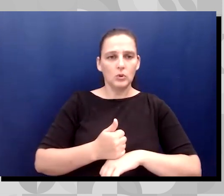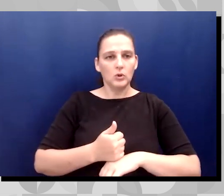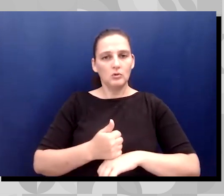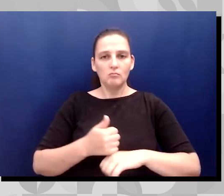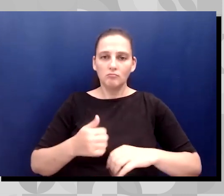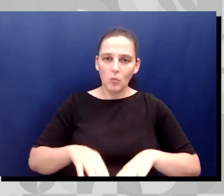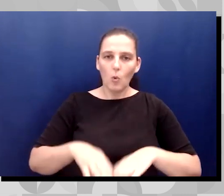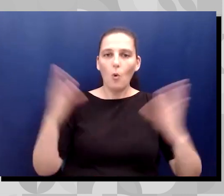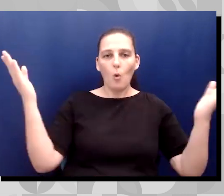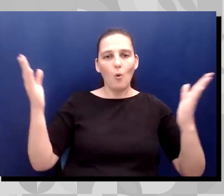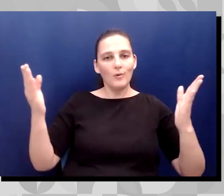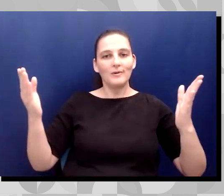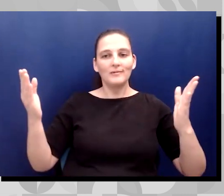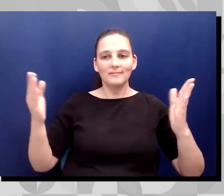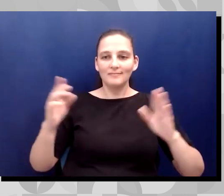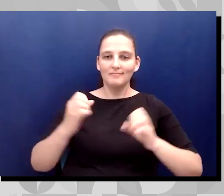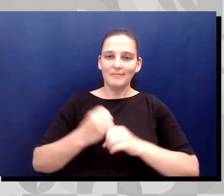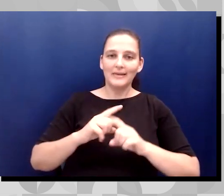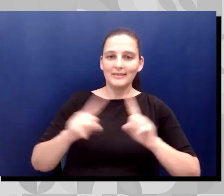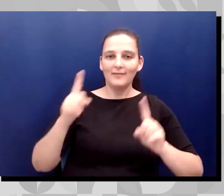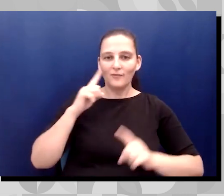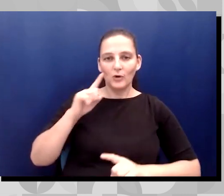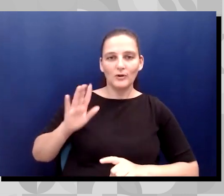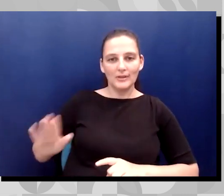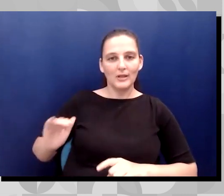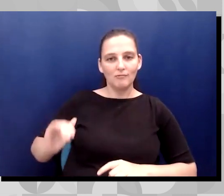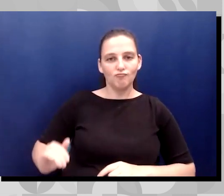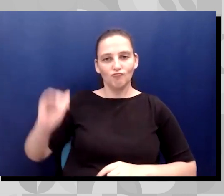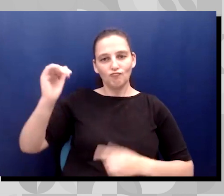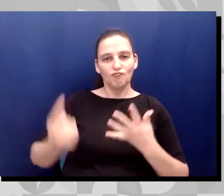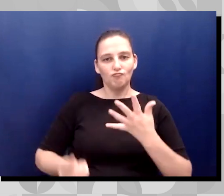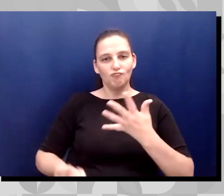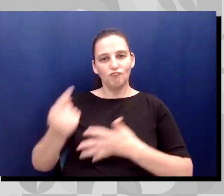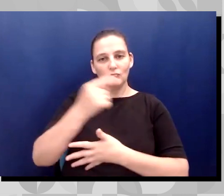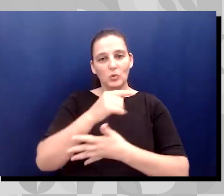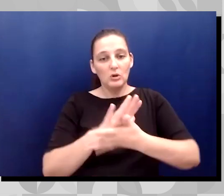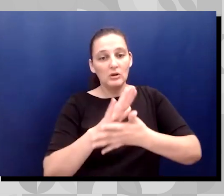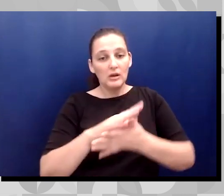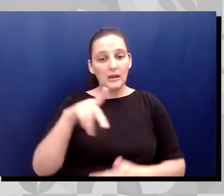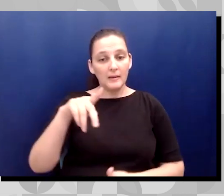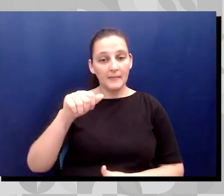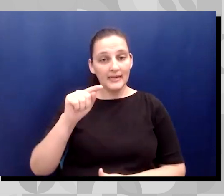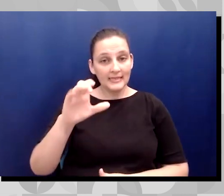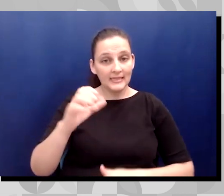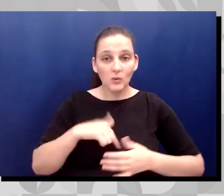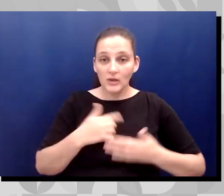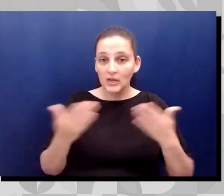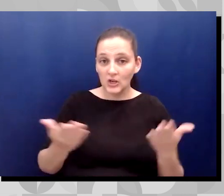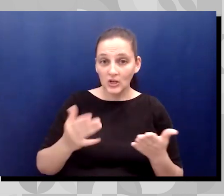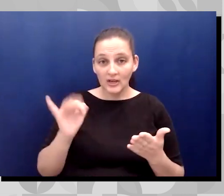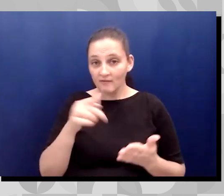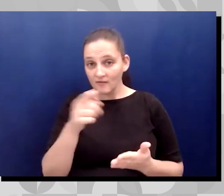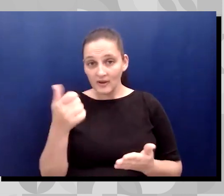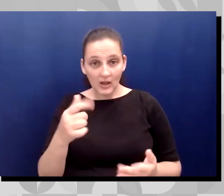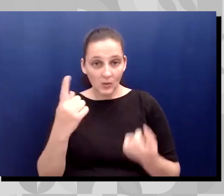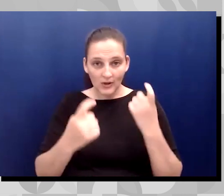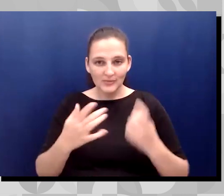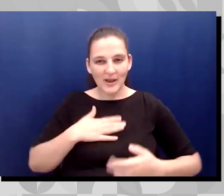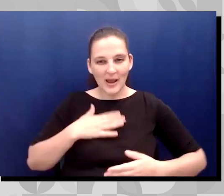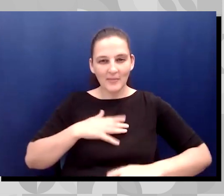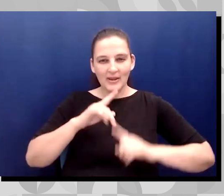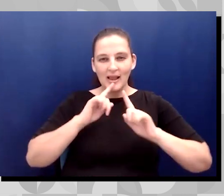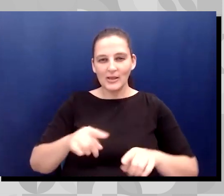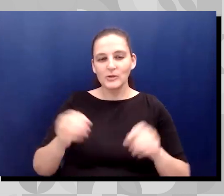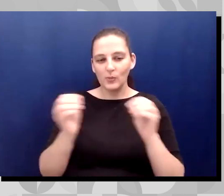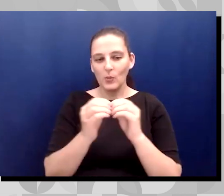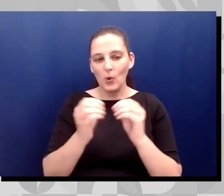through the different grades. And so PT is here. If anyone has any questions, we will be happy to answer more. We are